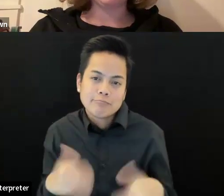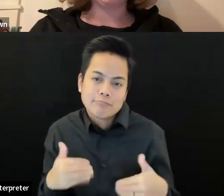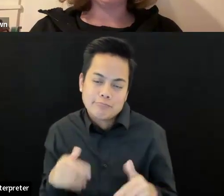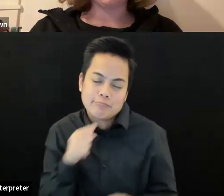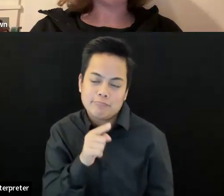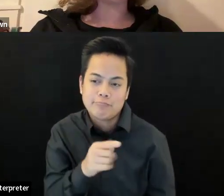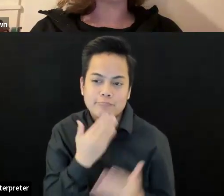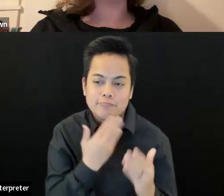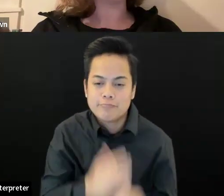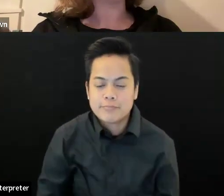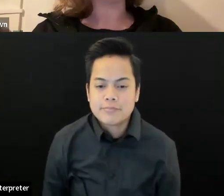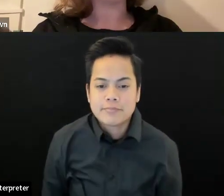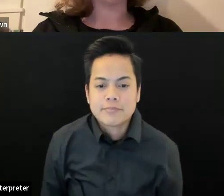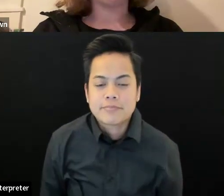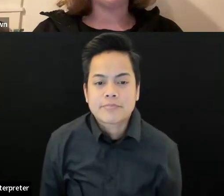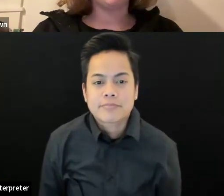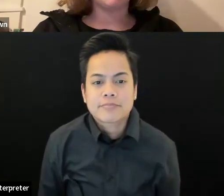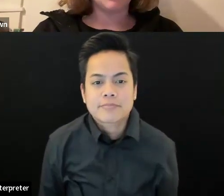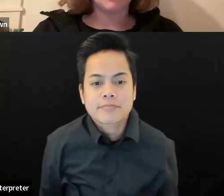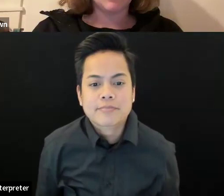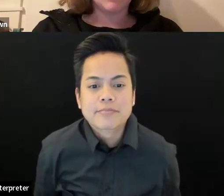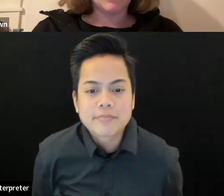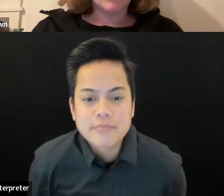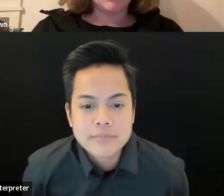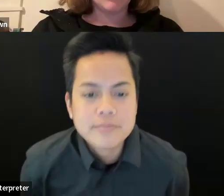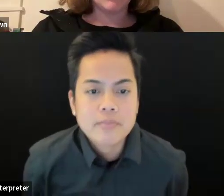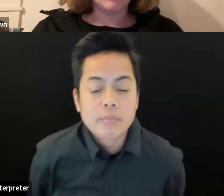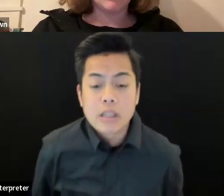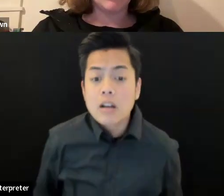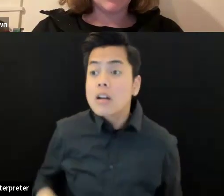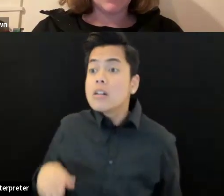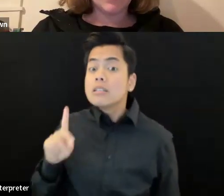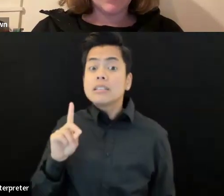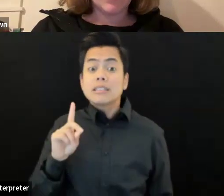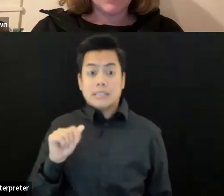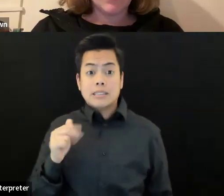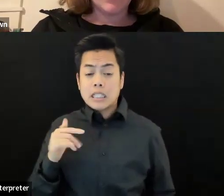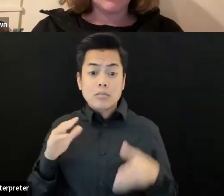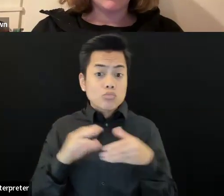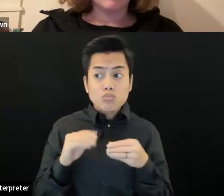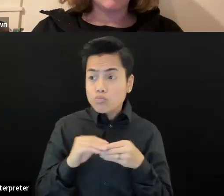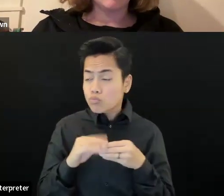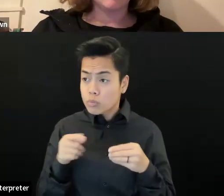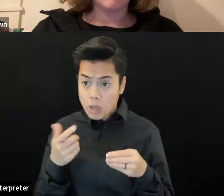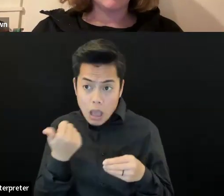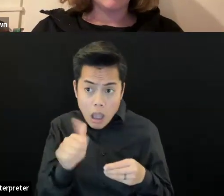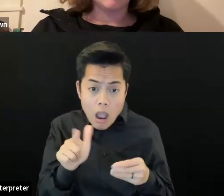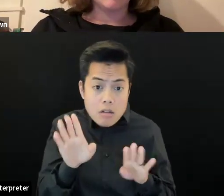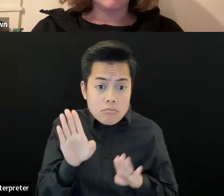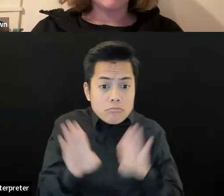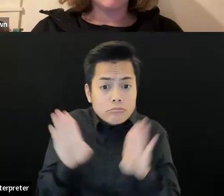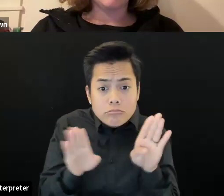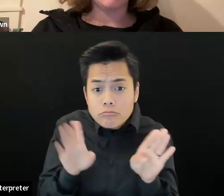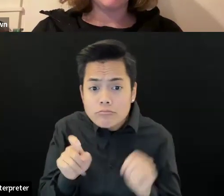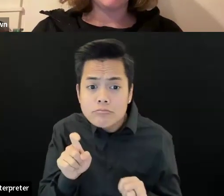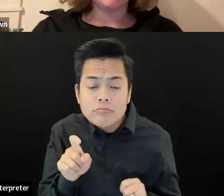Amazing. Do we have any hand raised or do you want to keep... If anybody wants to ask a question live or just share a comment live, you're welcome to do that, the raised hand